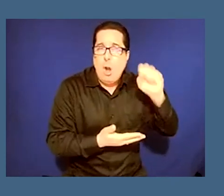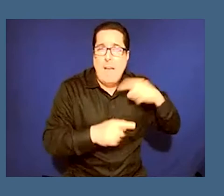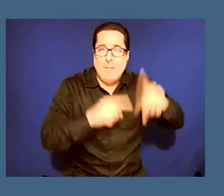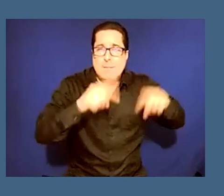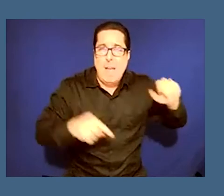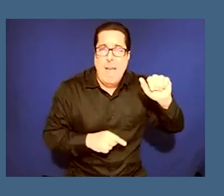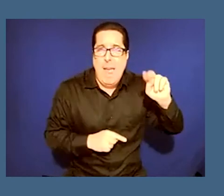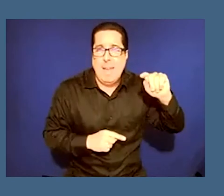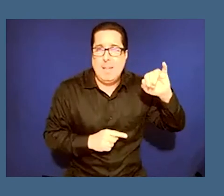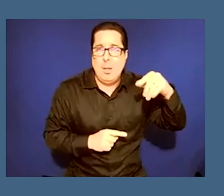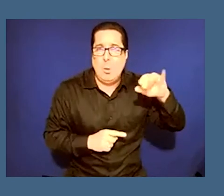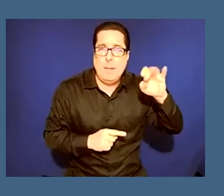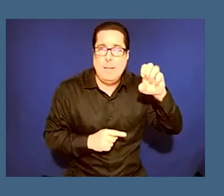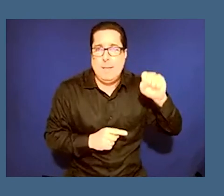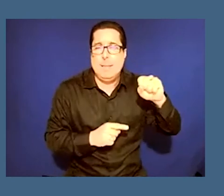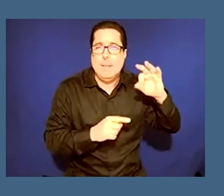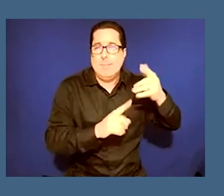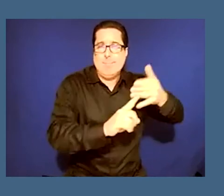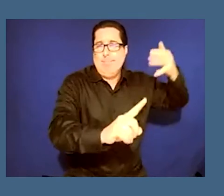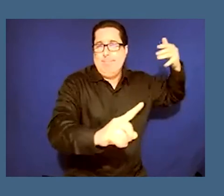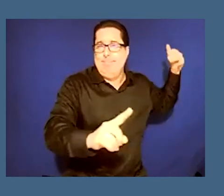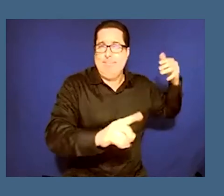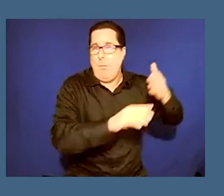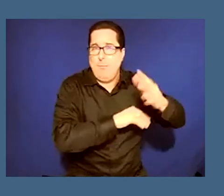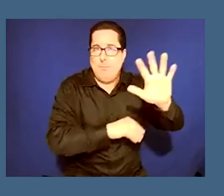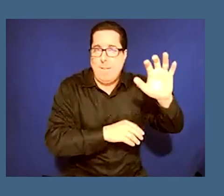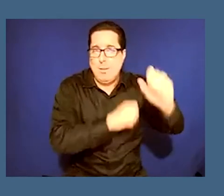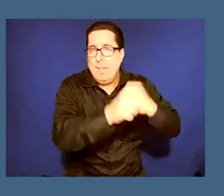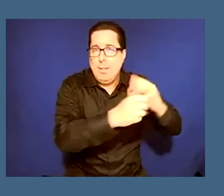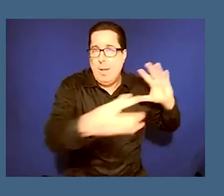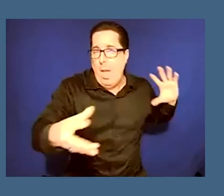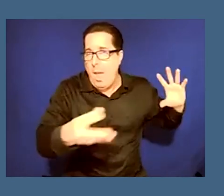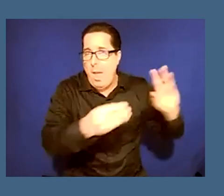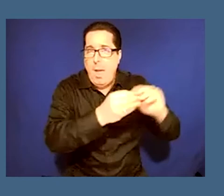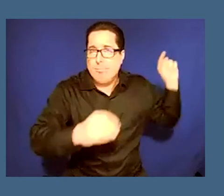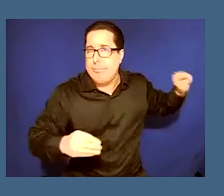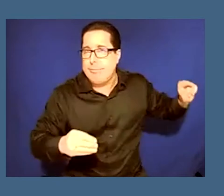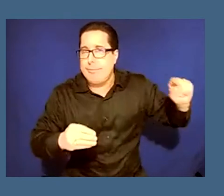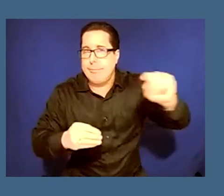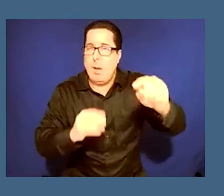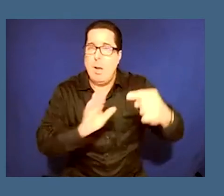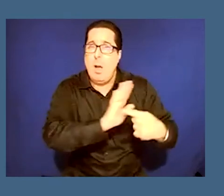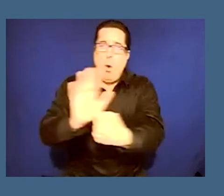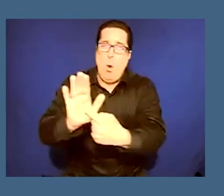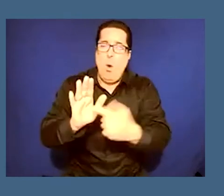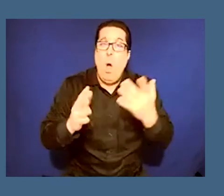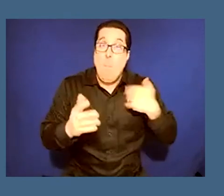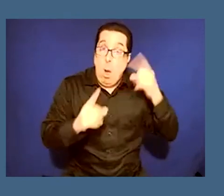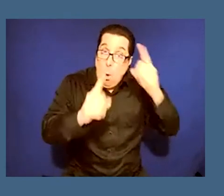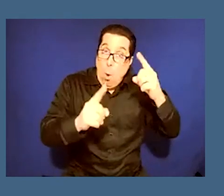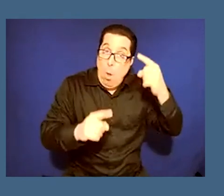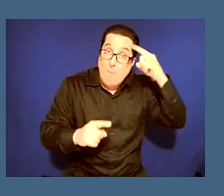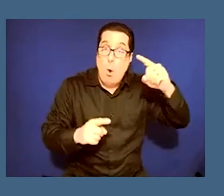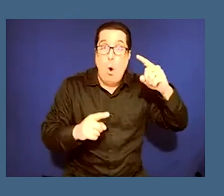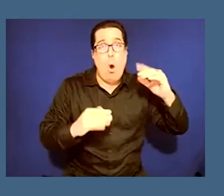collection here but you know my goal is to create dignity for all my goal is to get people